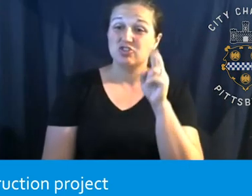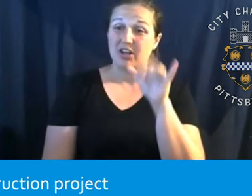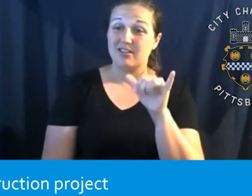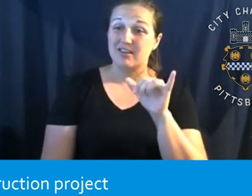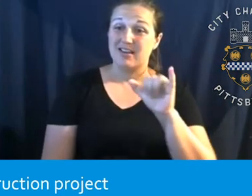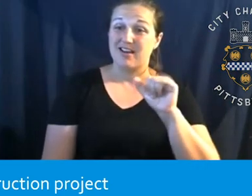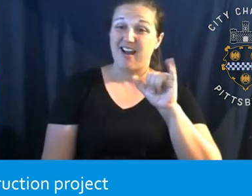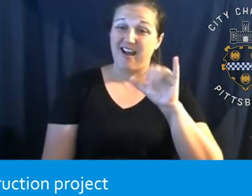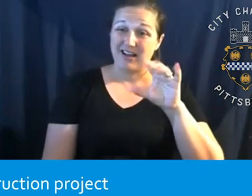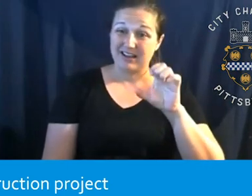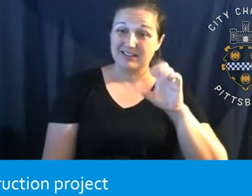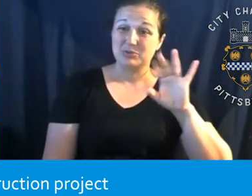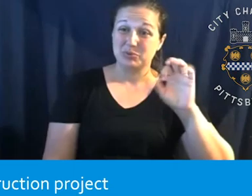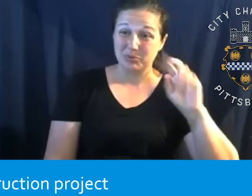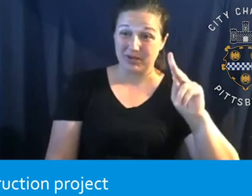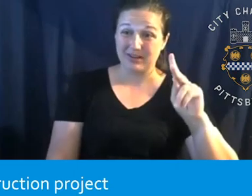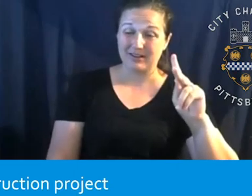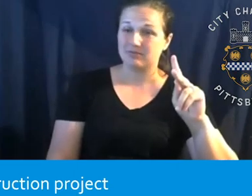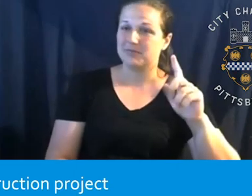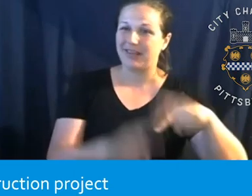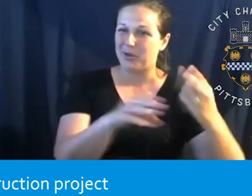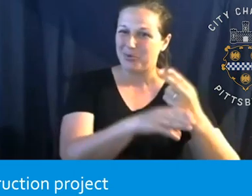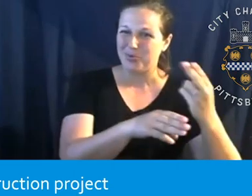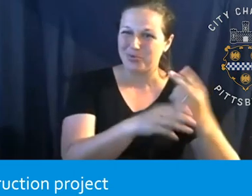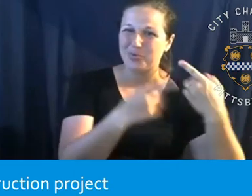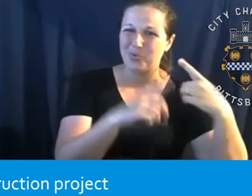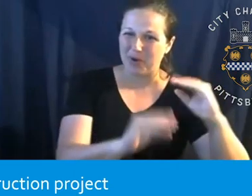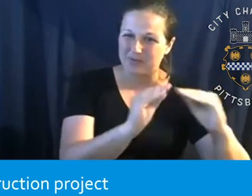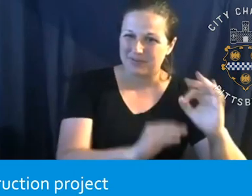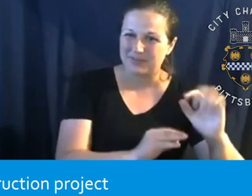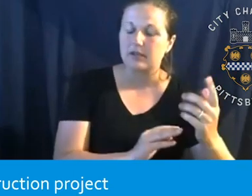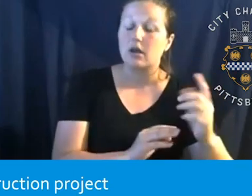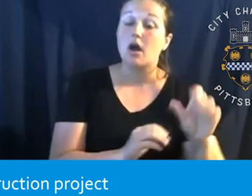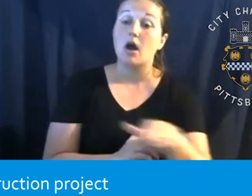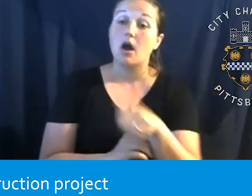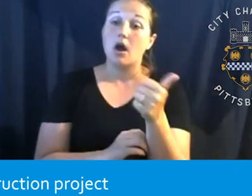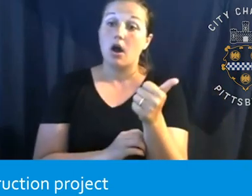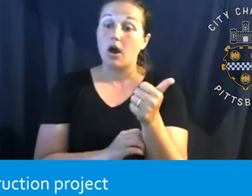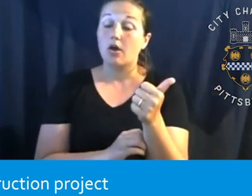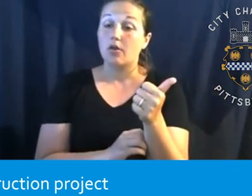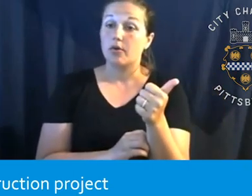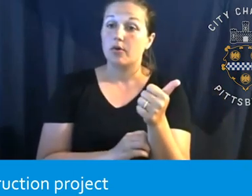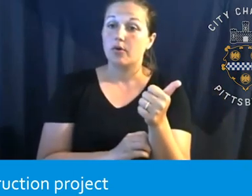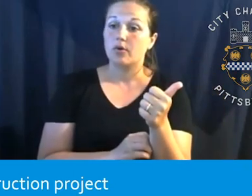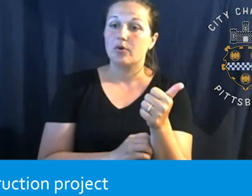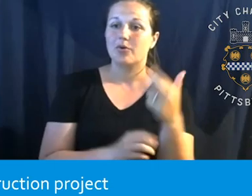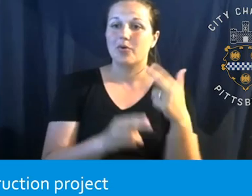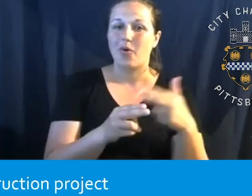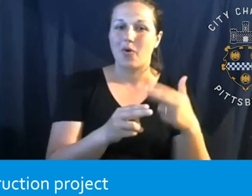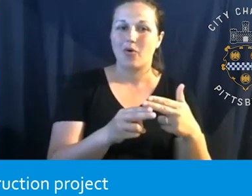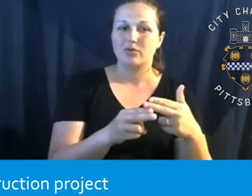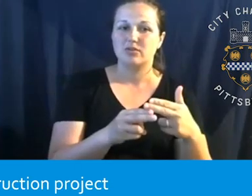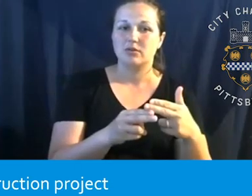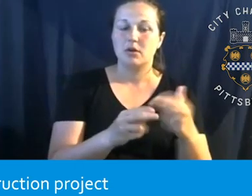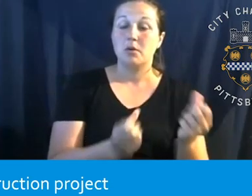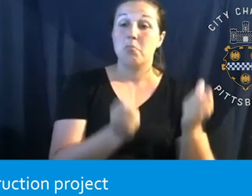Whiteman park. Another way that we deliver projects for citizens is what we call multi phase. And so we would identify the entire